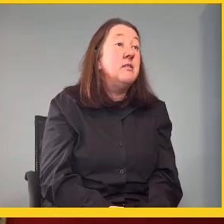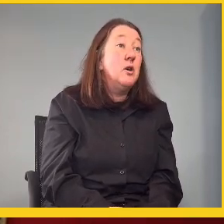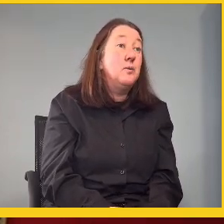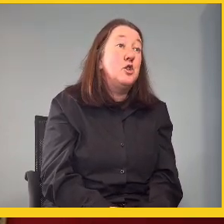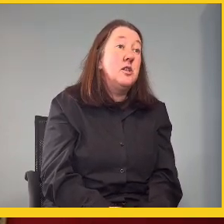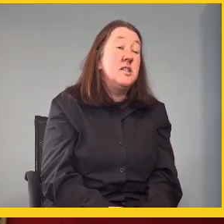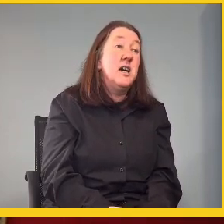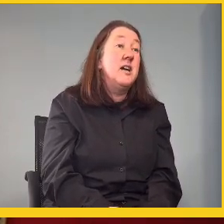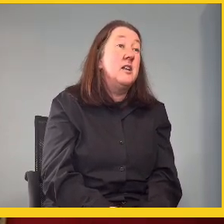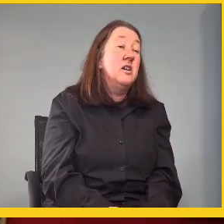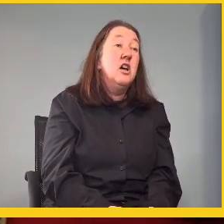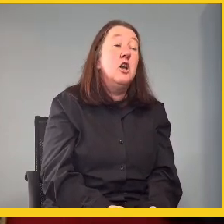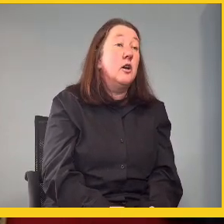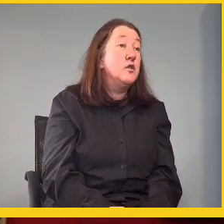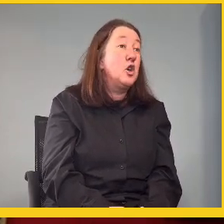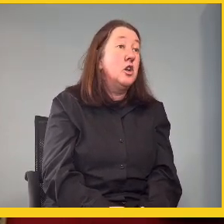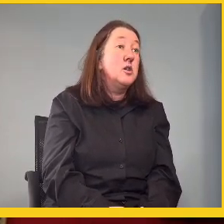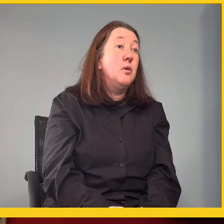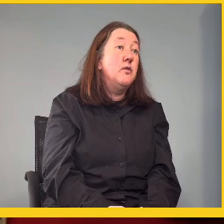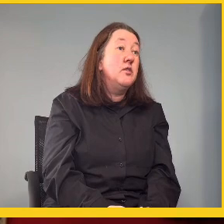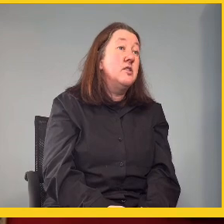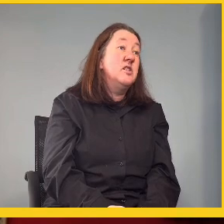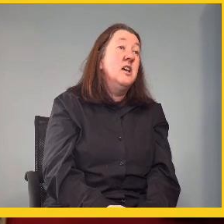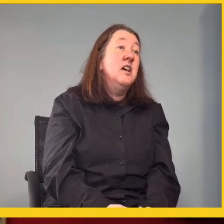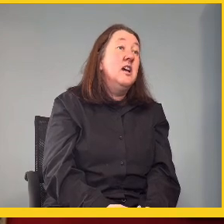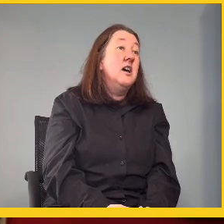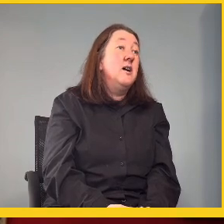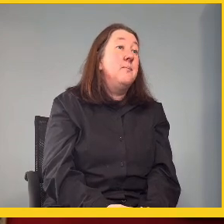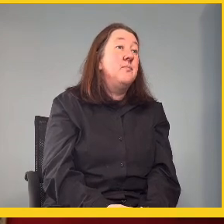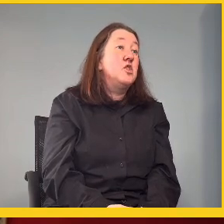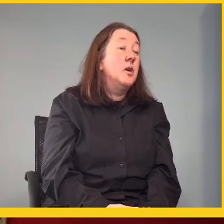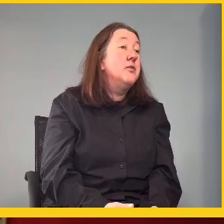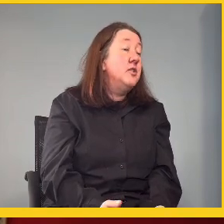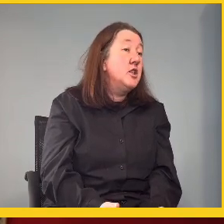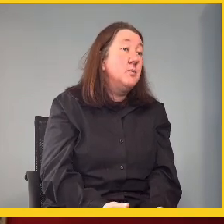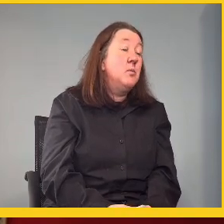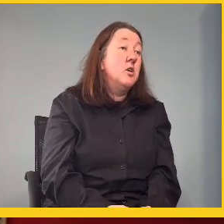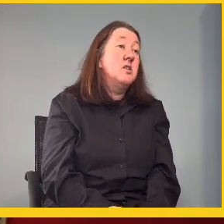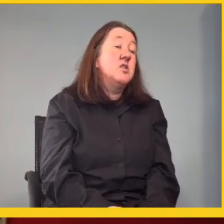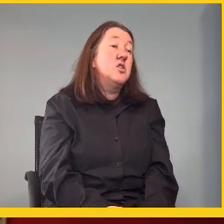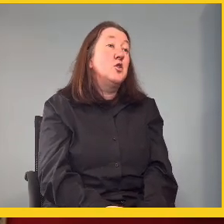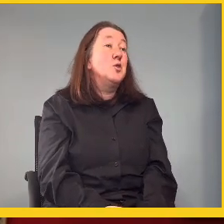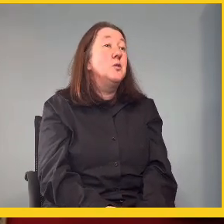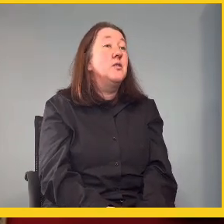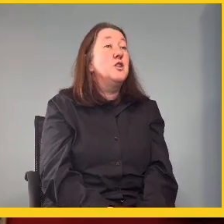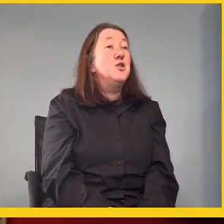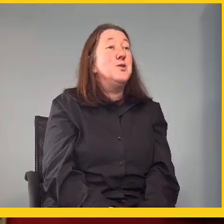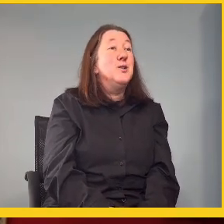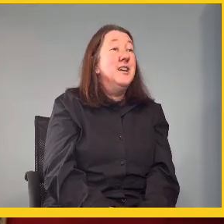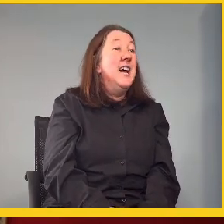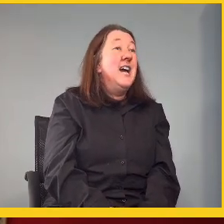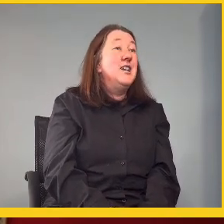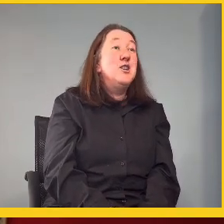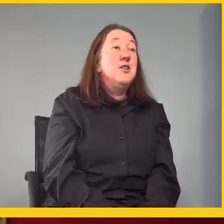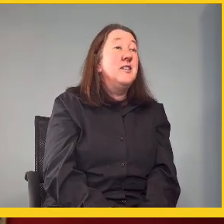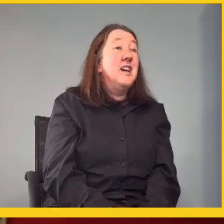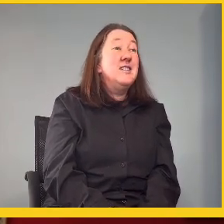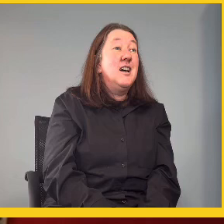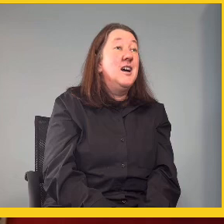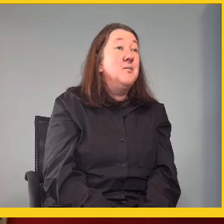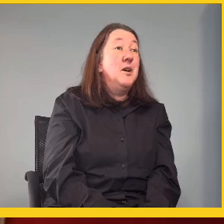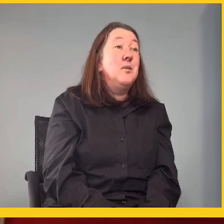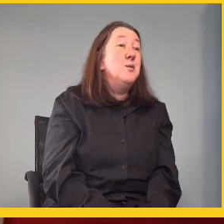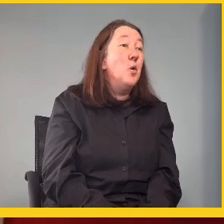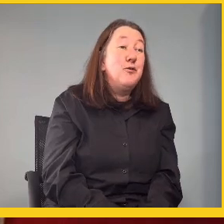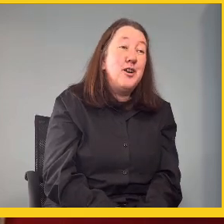I'm glad I had the opportunity. I had a lot of scholarship offered, um, so I finished my masters in social work there too. And during